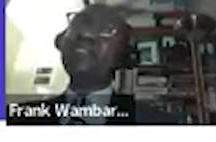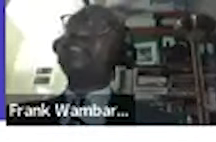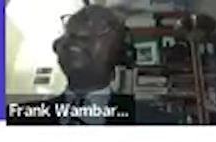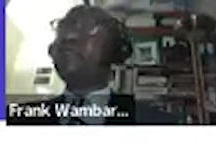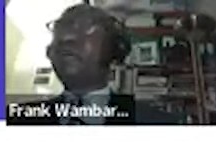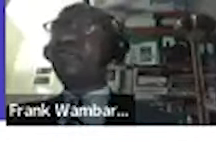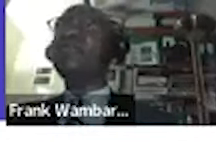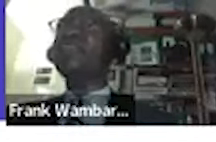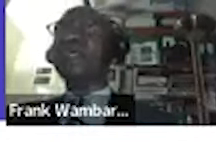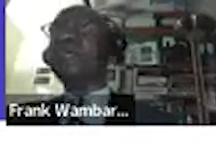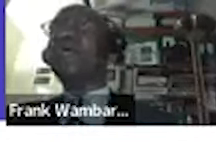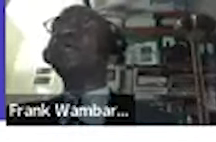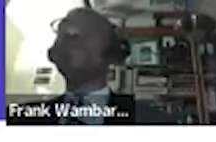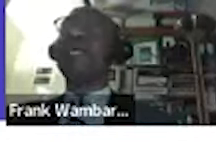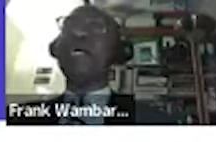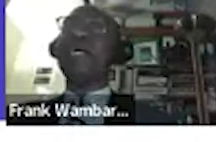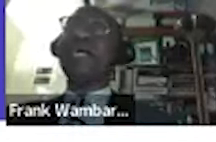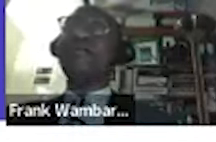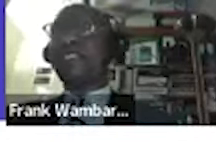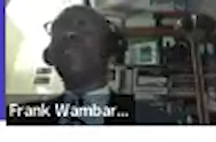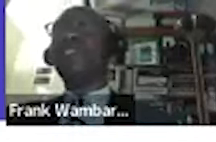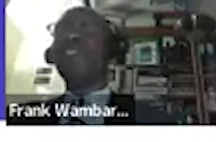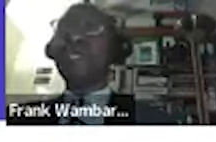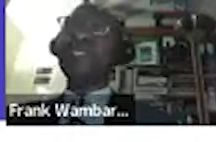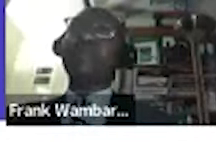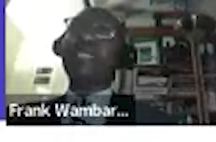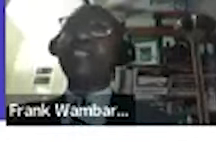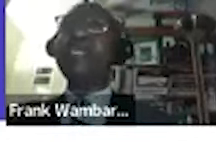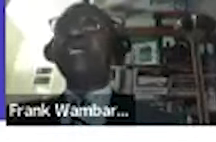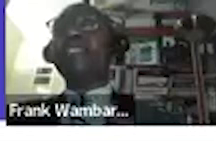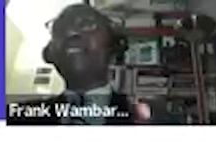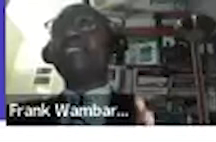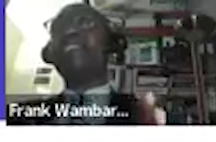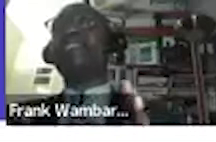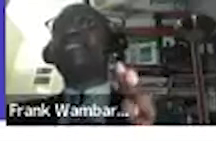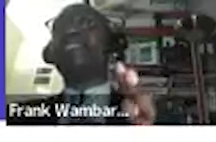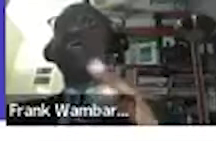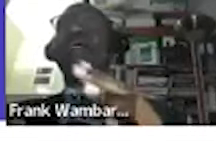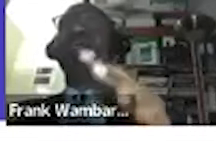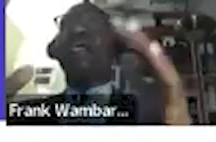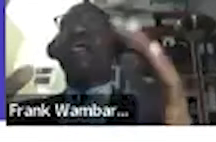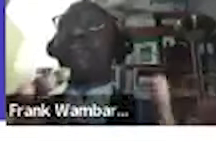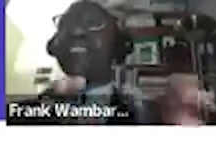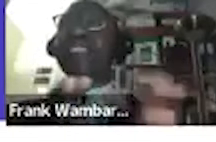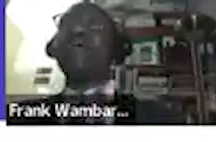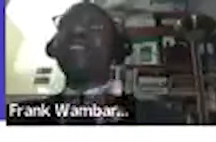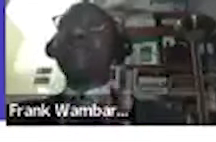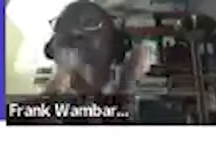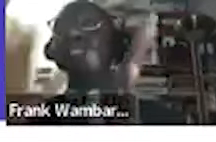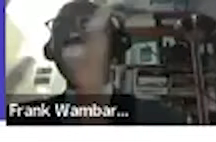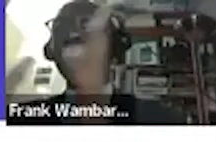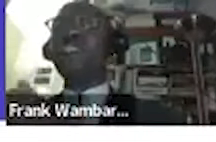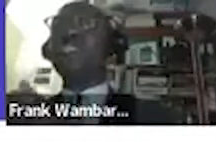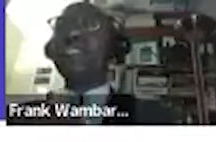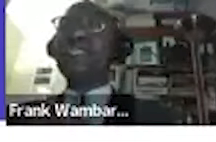case this person somehow um his god helped him in in the sense that um after 48